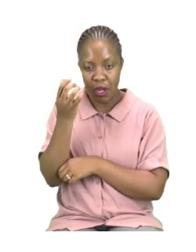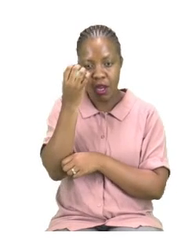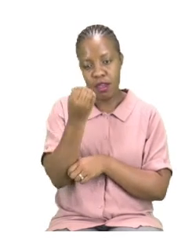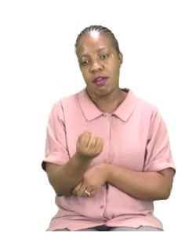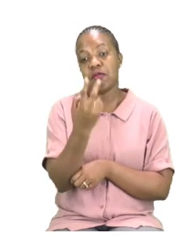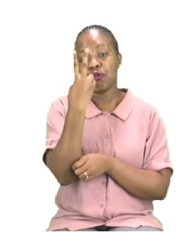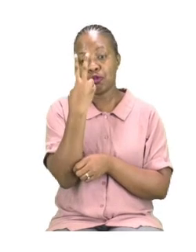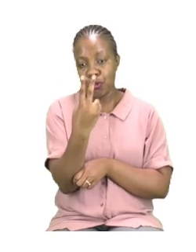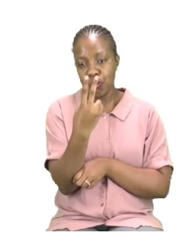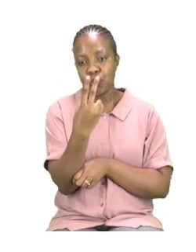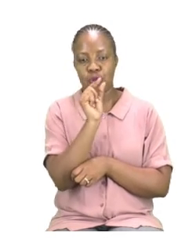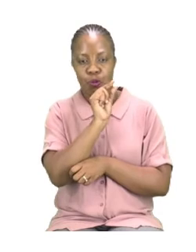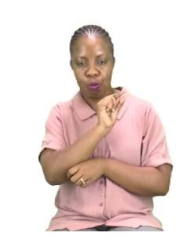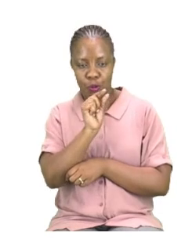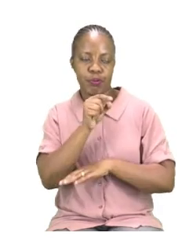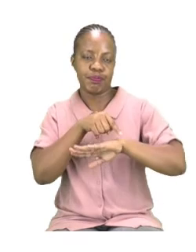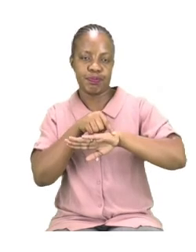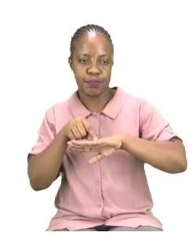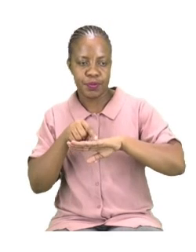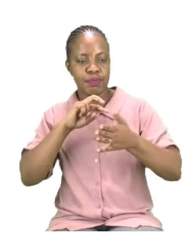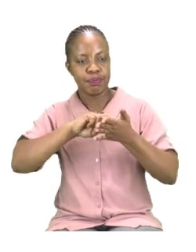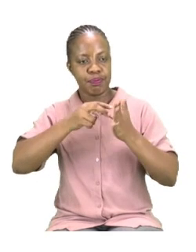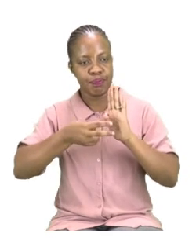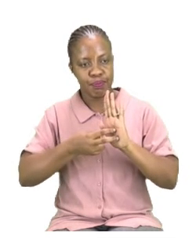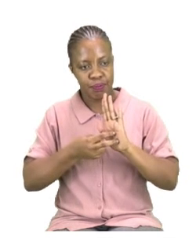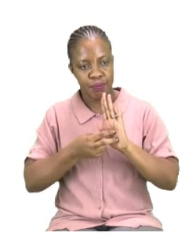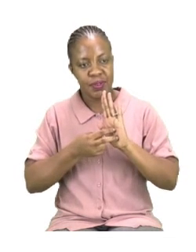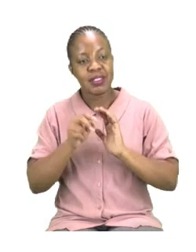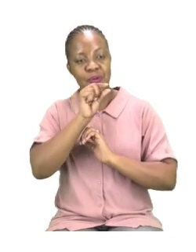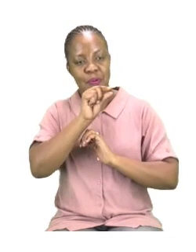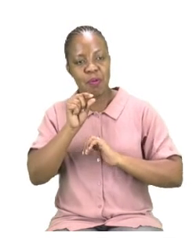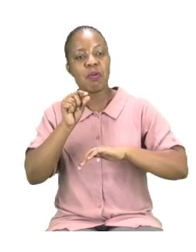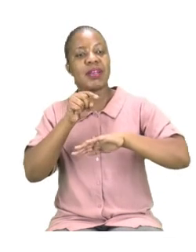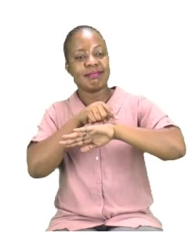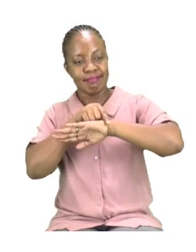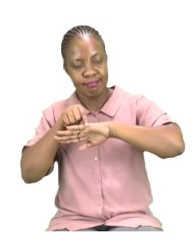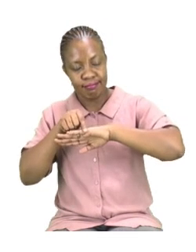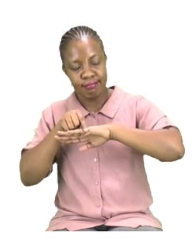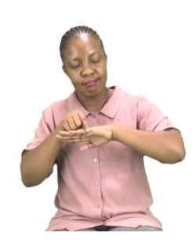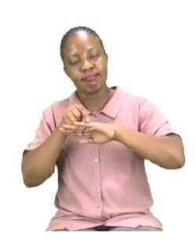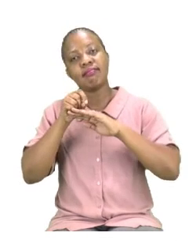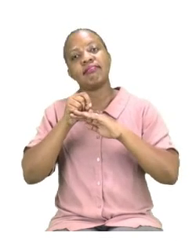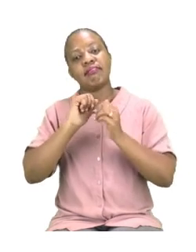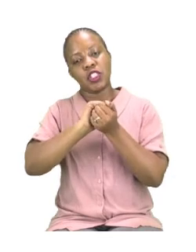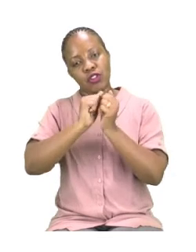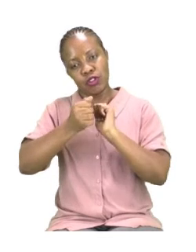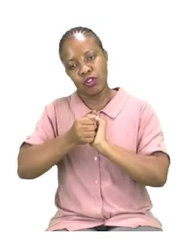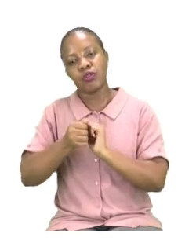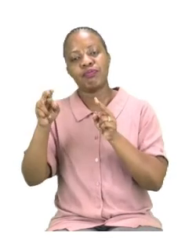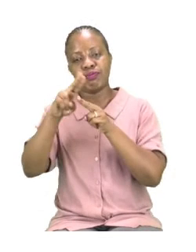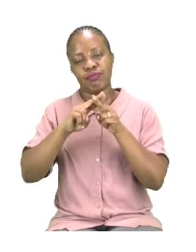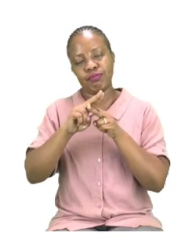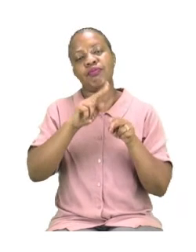when we replace them with pronouns. Let's start with number one. Number